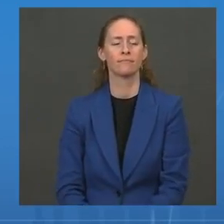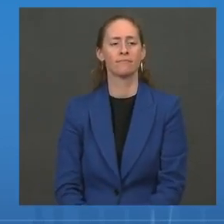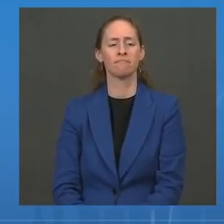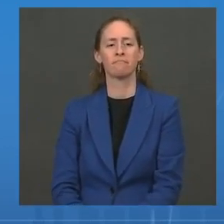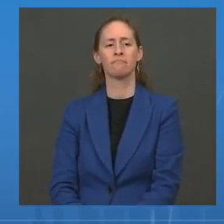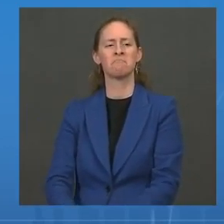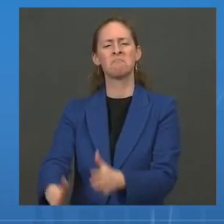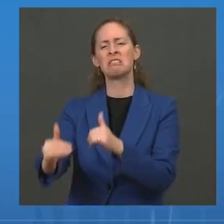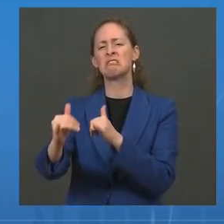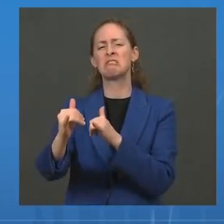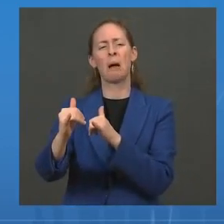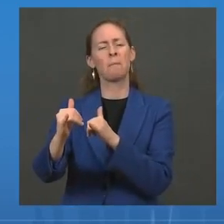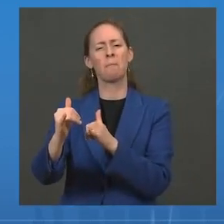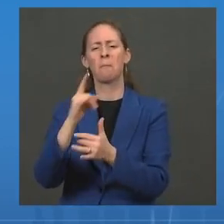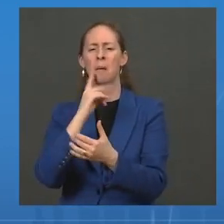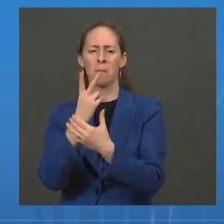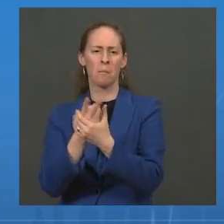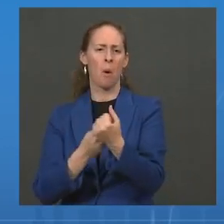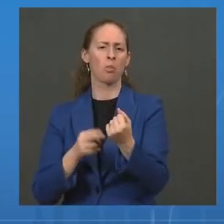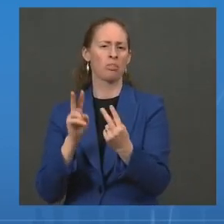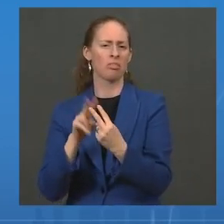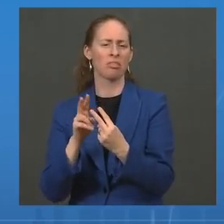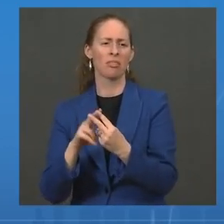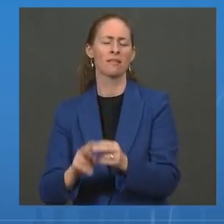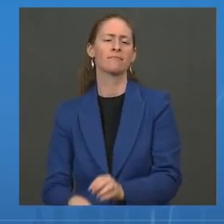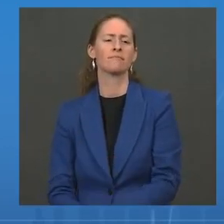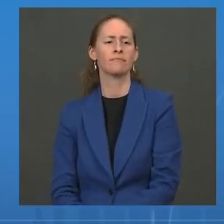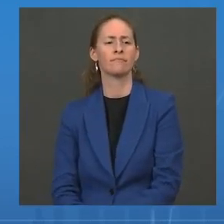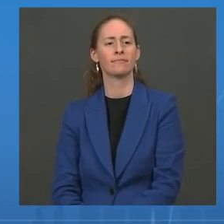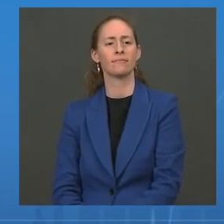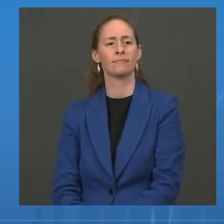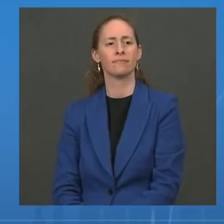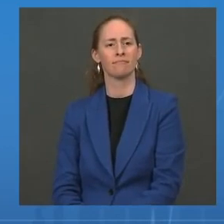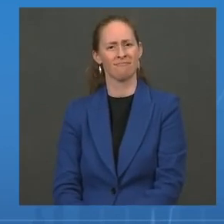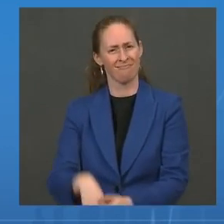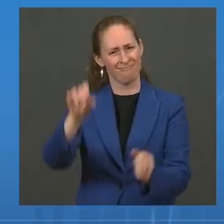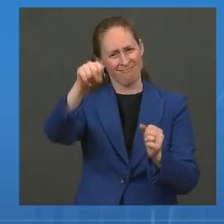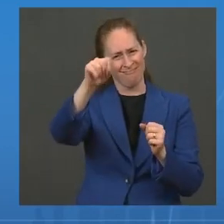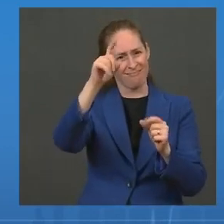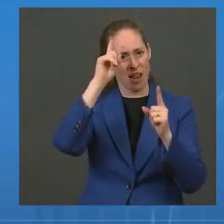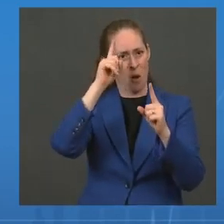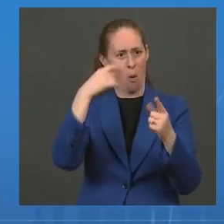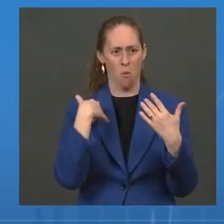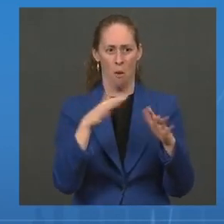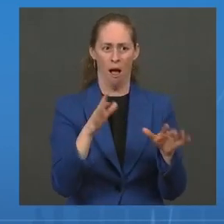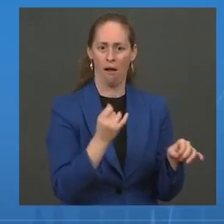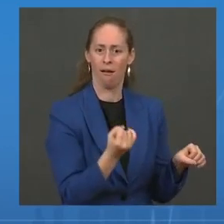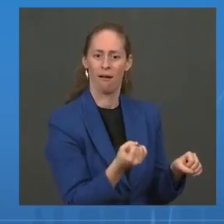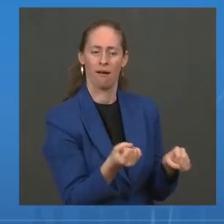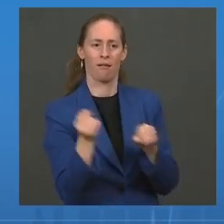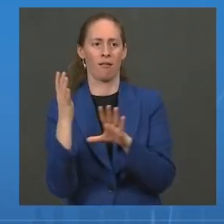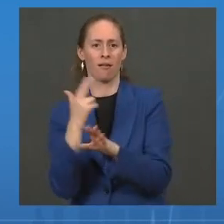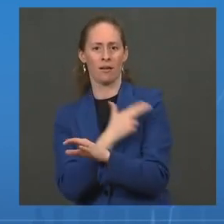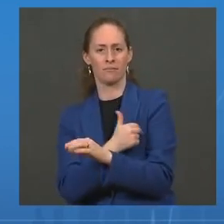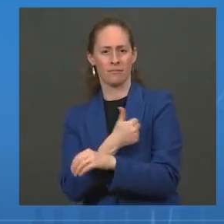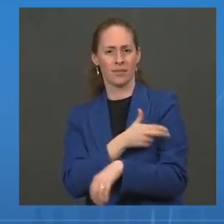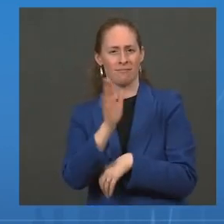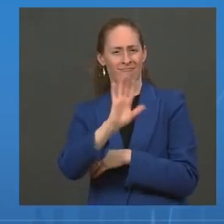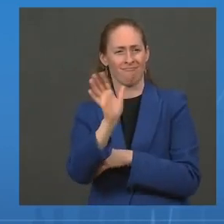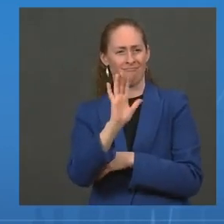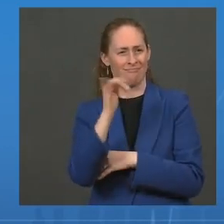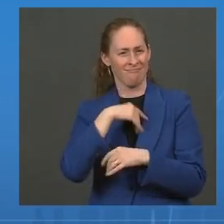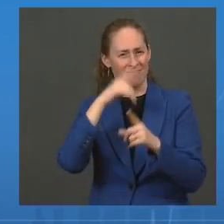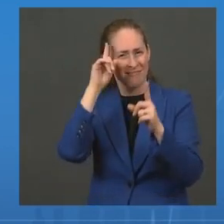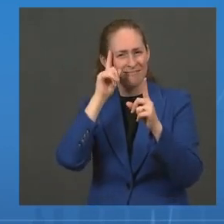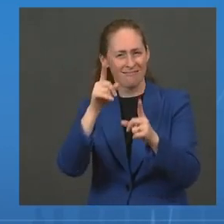of the above. Obviously, we want to keep people out of the hospitals and prevent them from going on to the severe outcome of death.